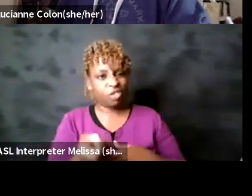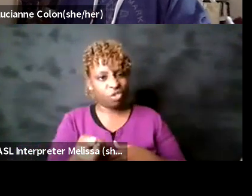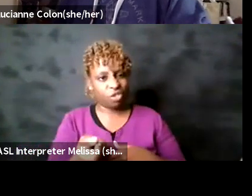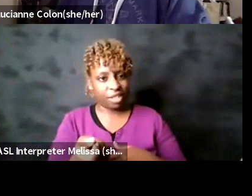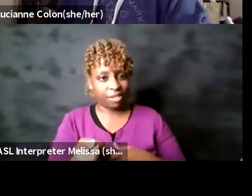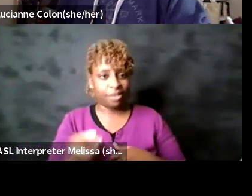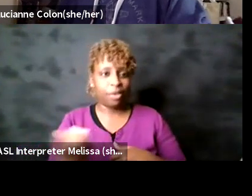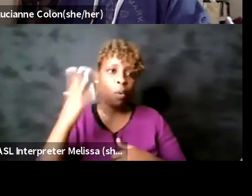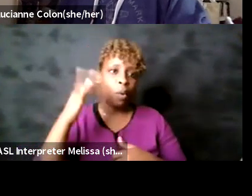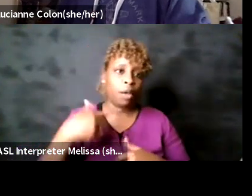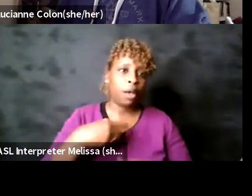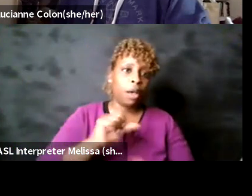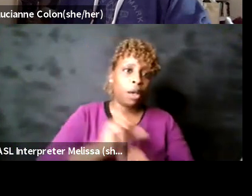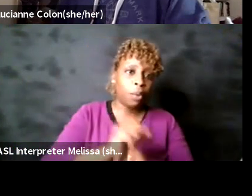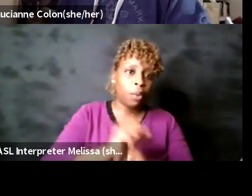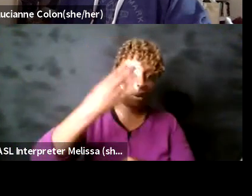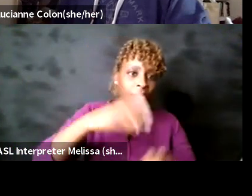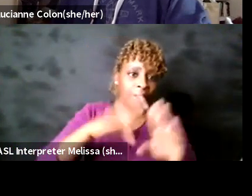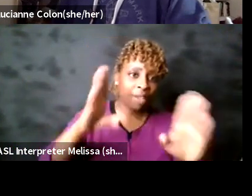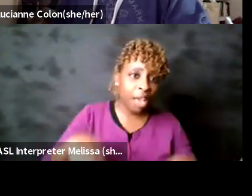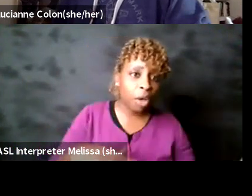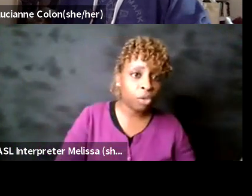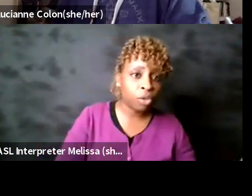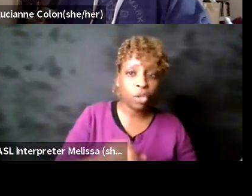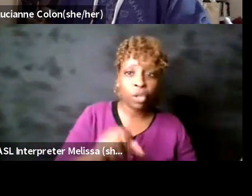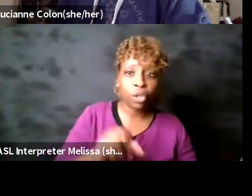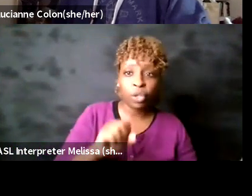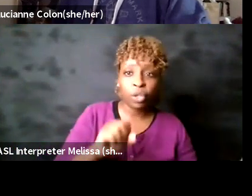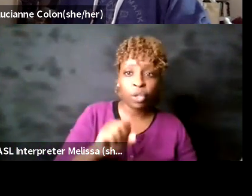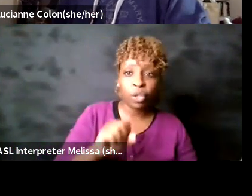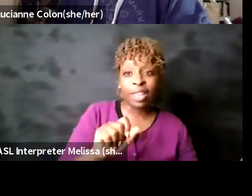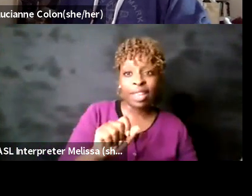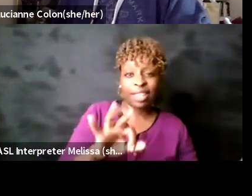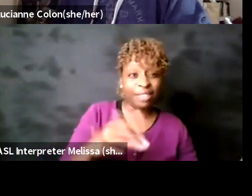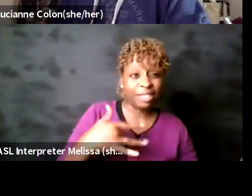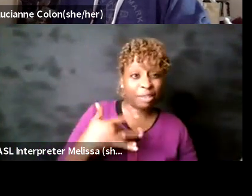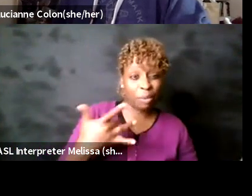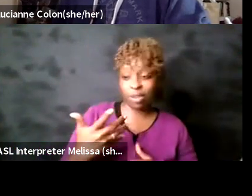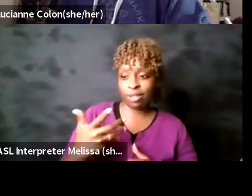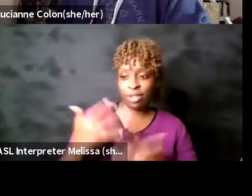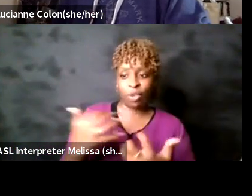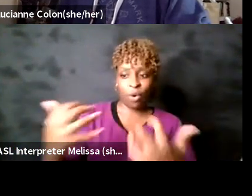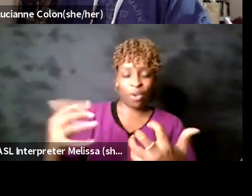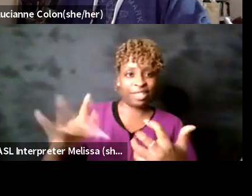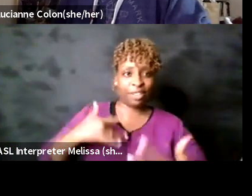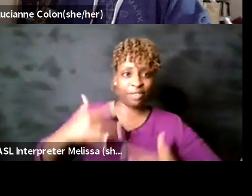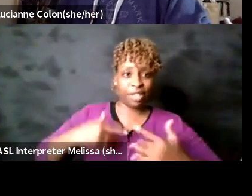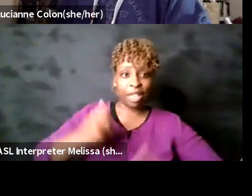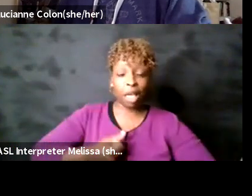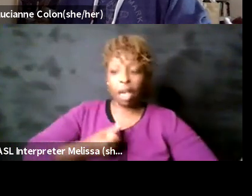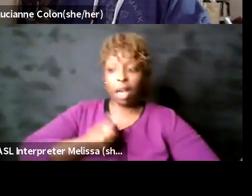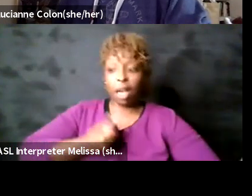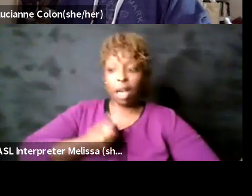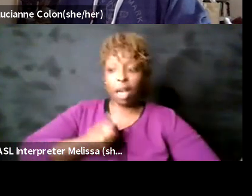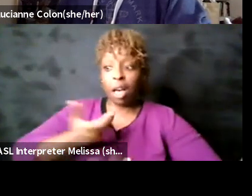in terms of when someone in the audience's feelings get to the point that they just want to express it uh again whether that be positive